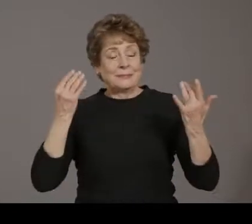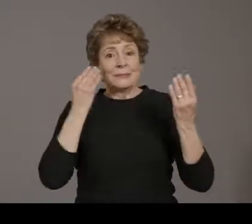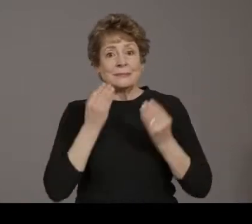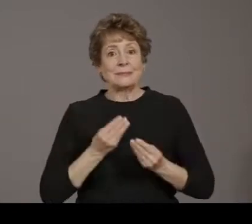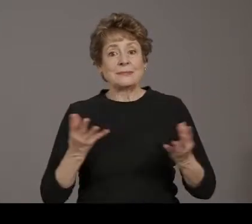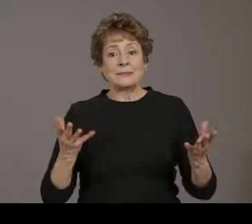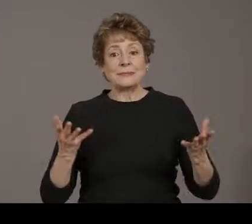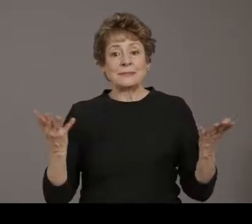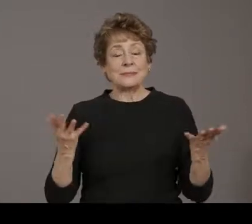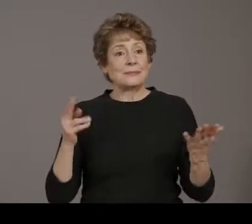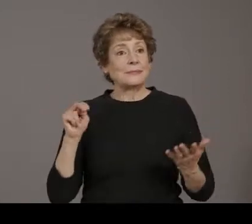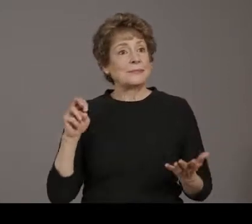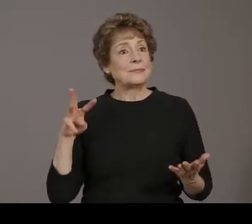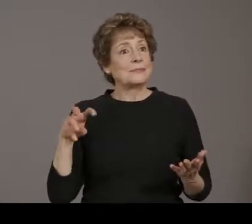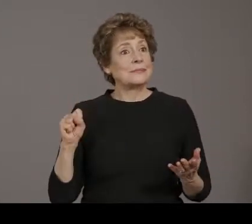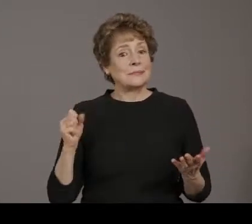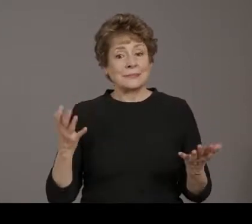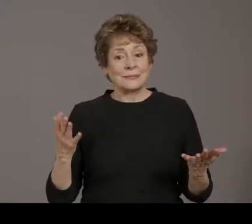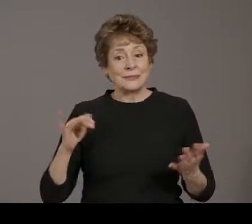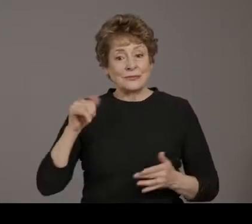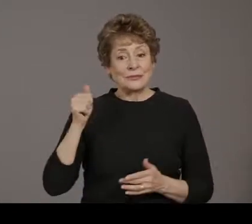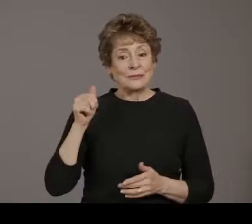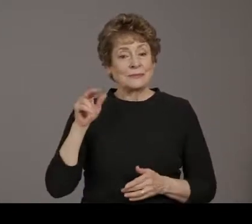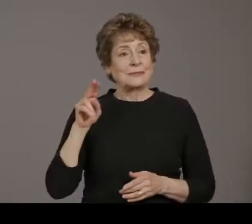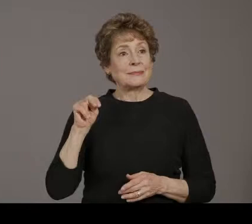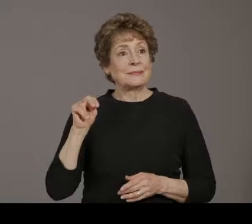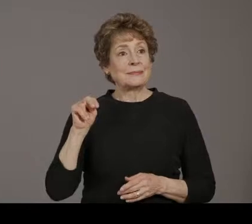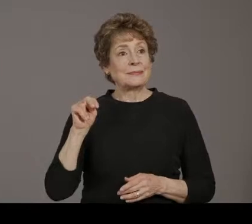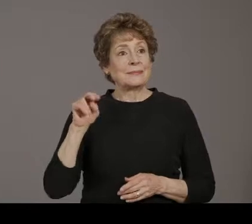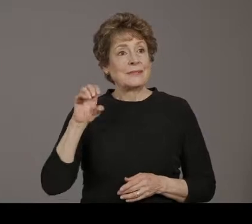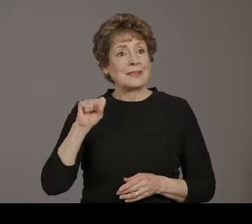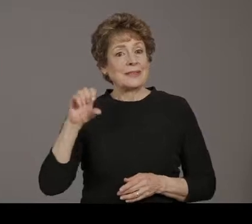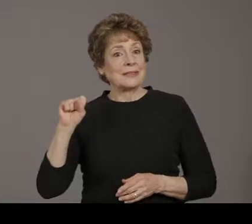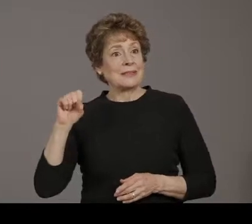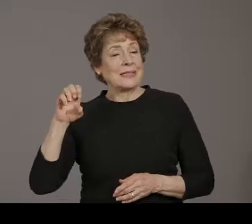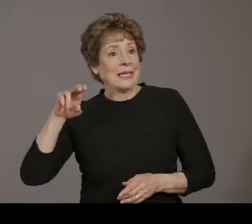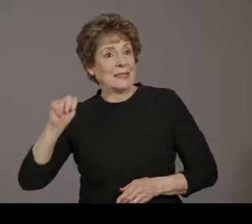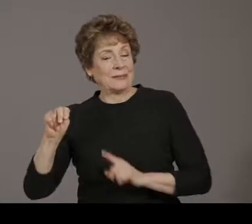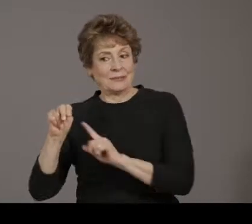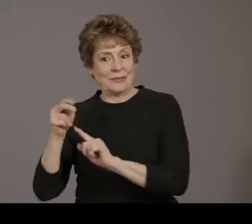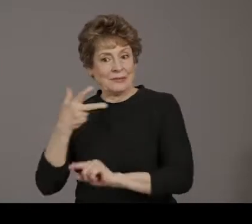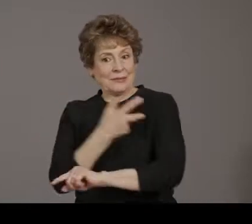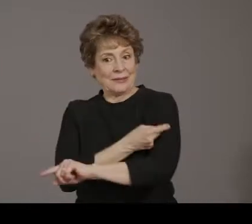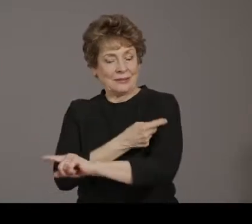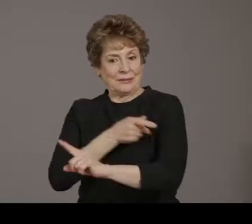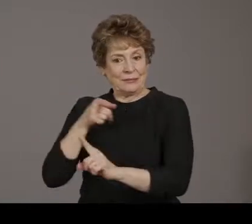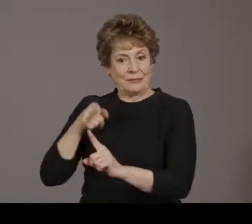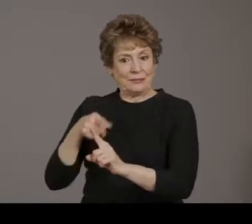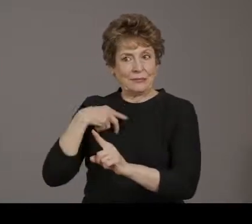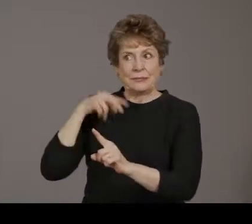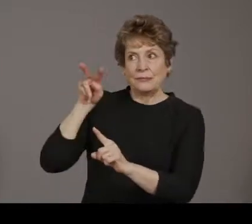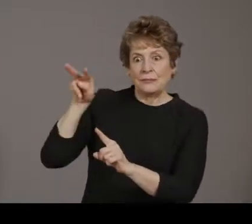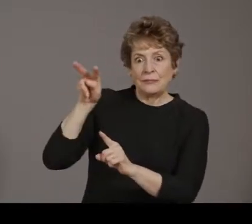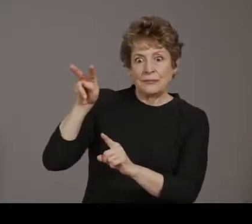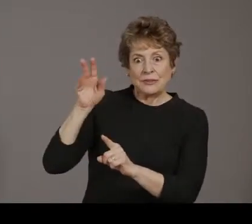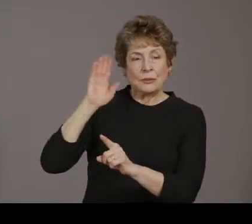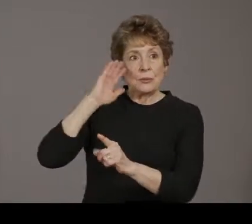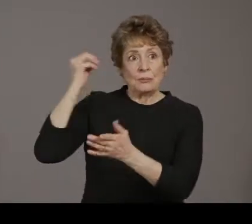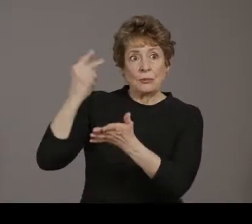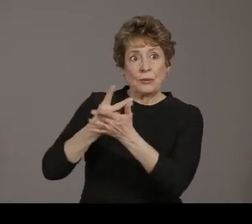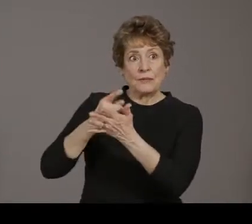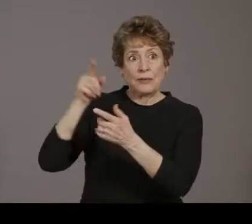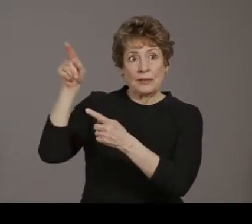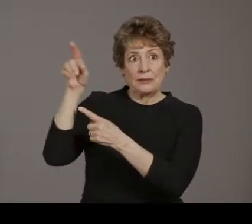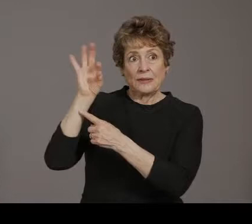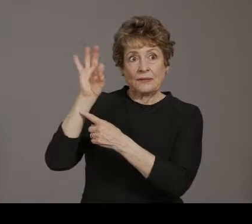Janssen vaccine is going to be approved. It is a single dose refrigerated vaccine with approximately 85%